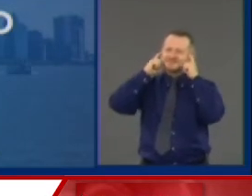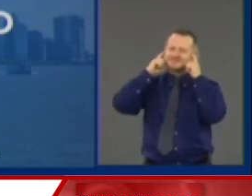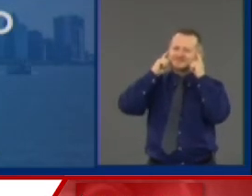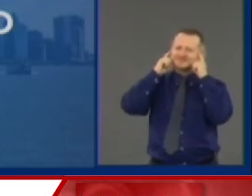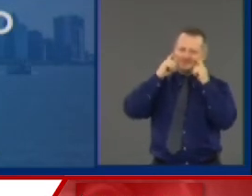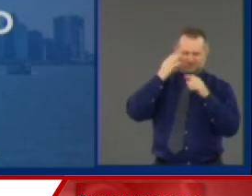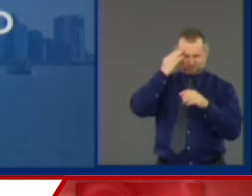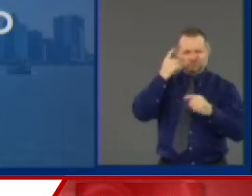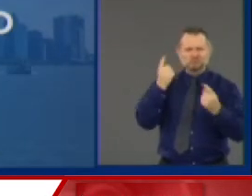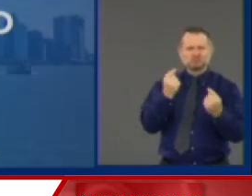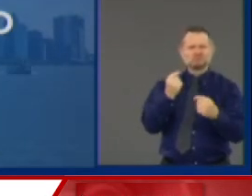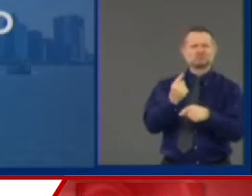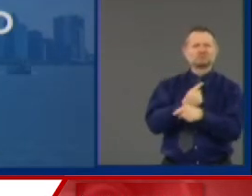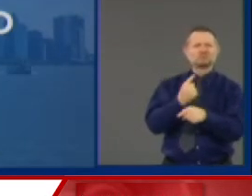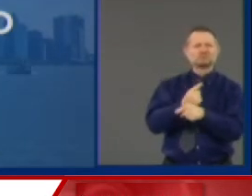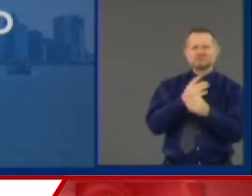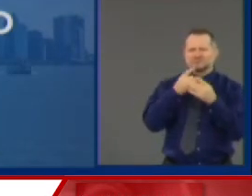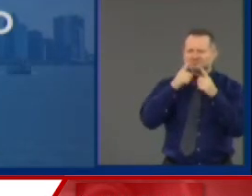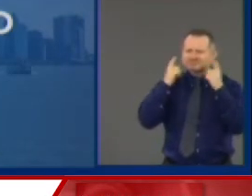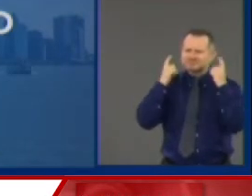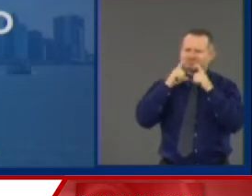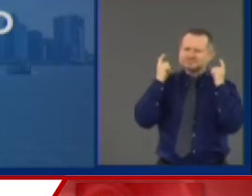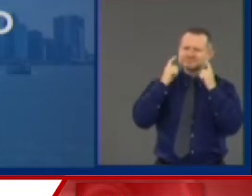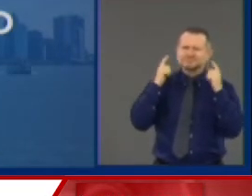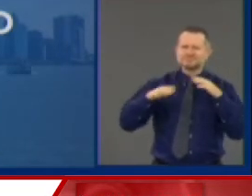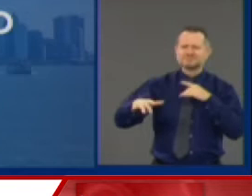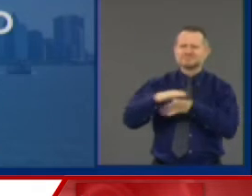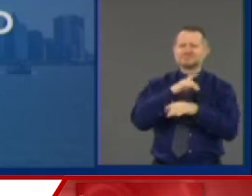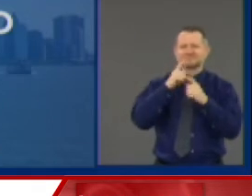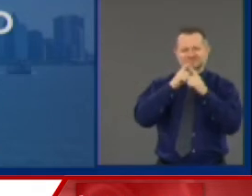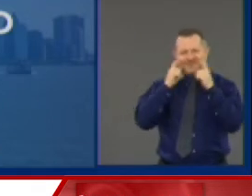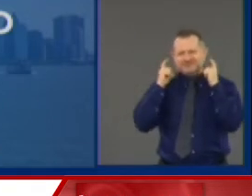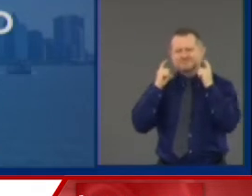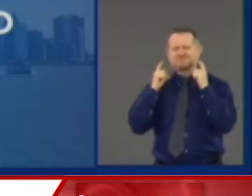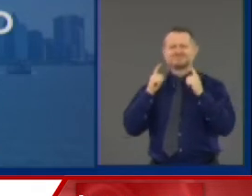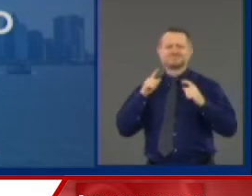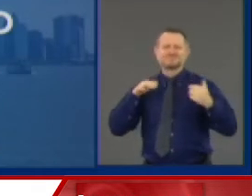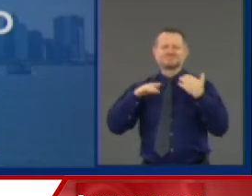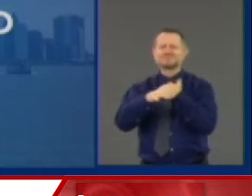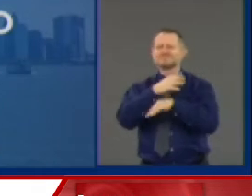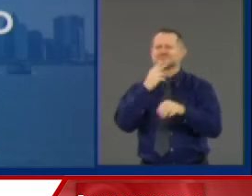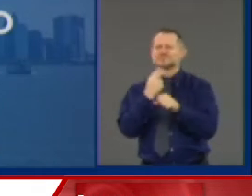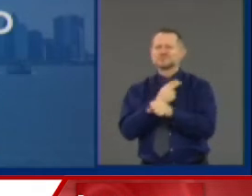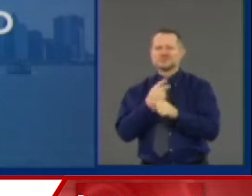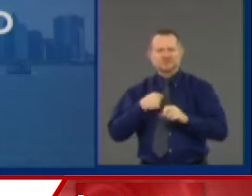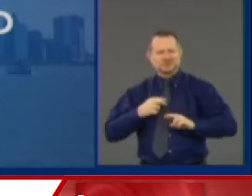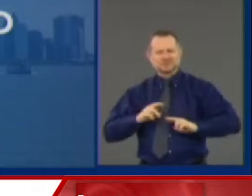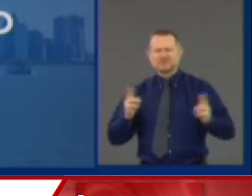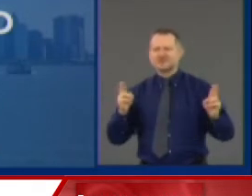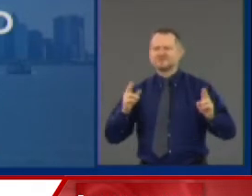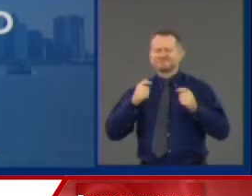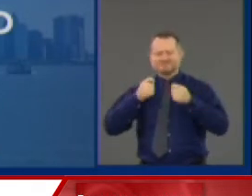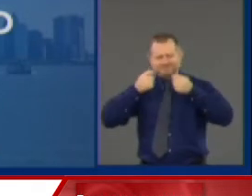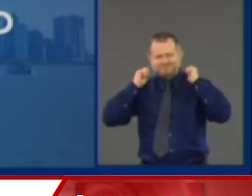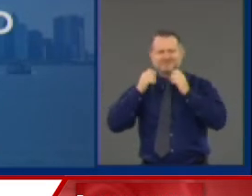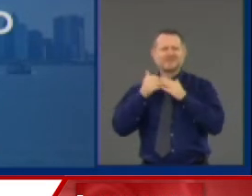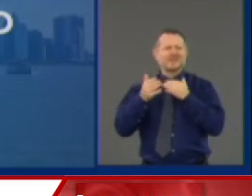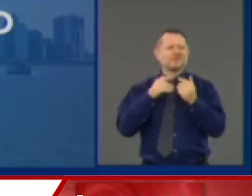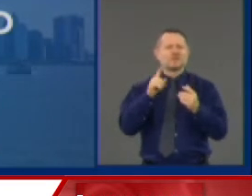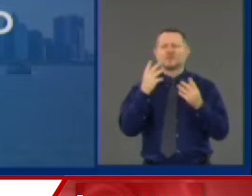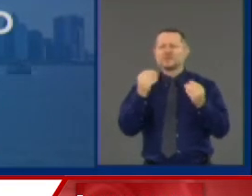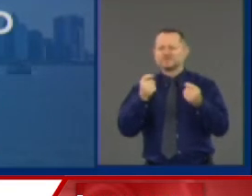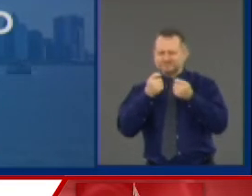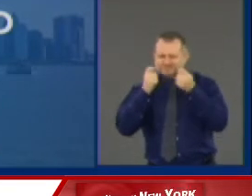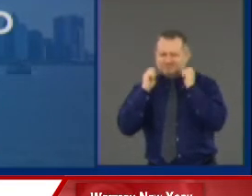It's just discipline. Remembering to put it on. Remembering to pick it up. Remembering to put it on when you